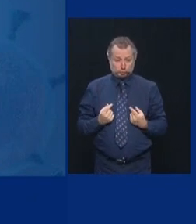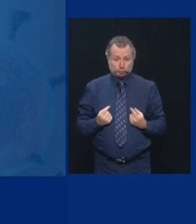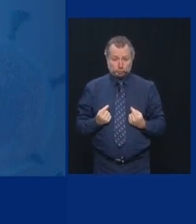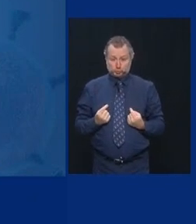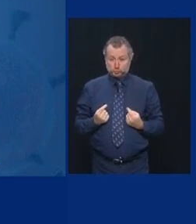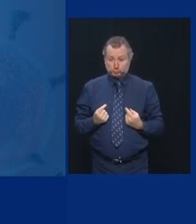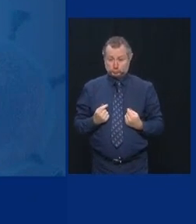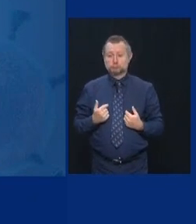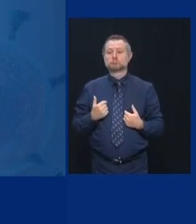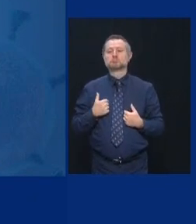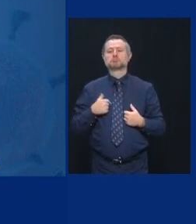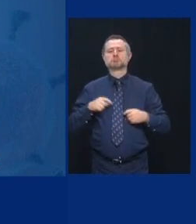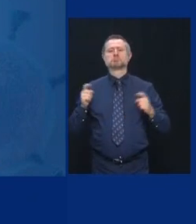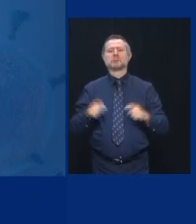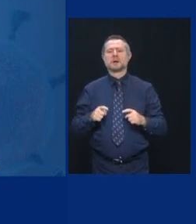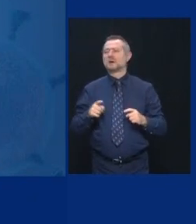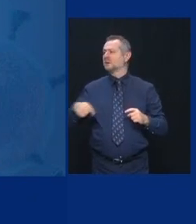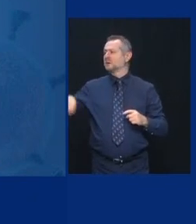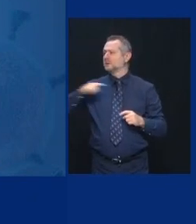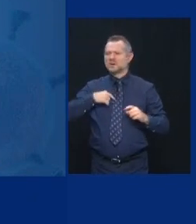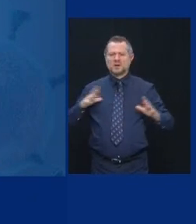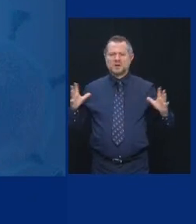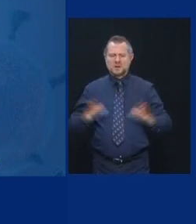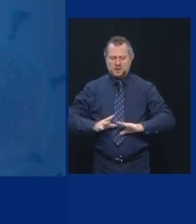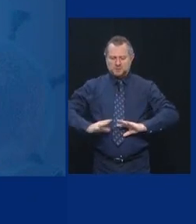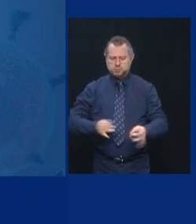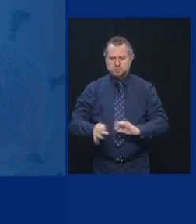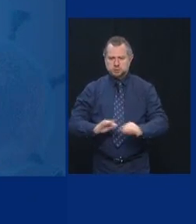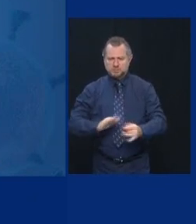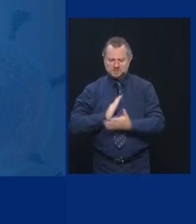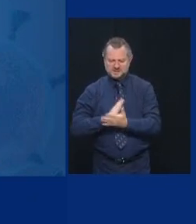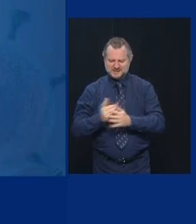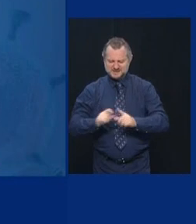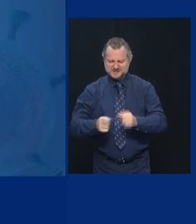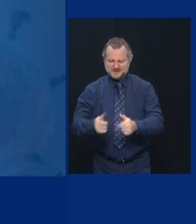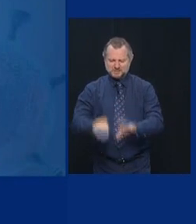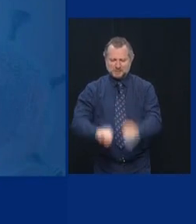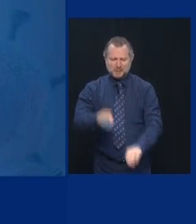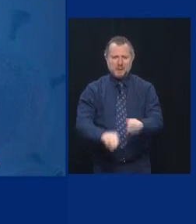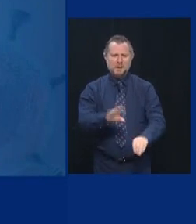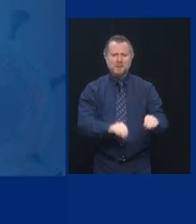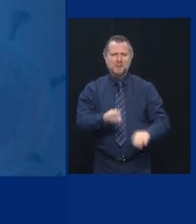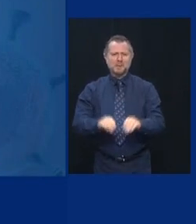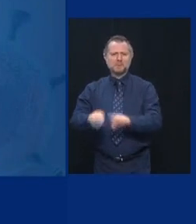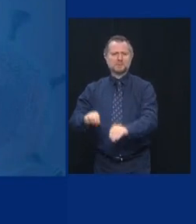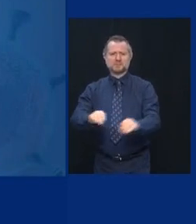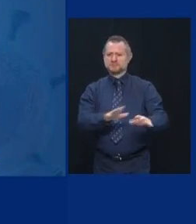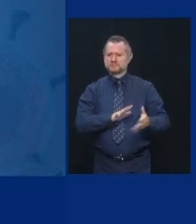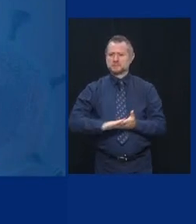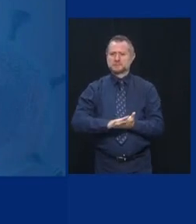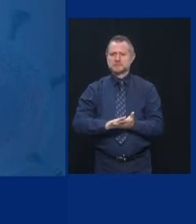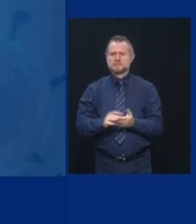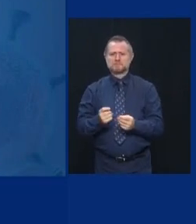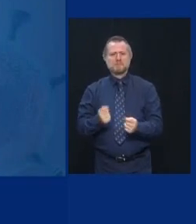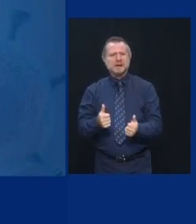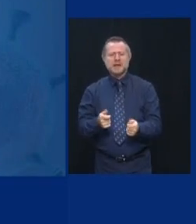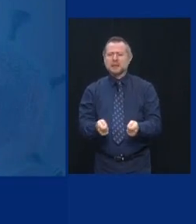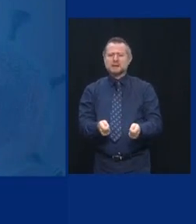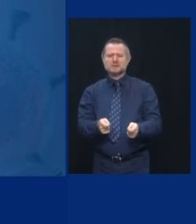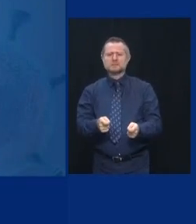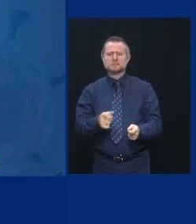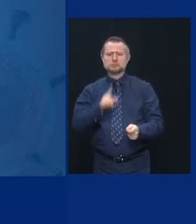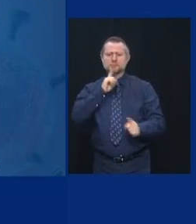those embers and stamp them out immediately and dramatically.